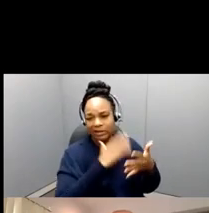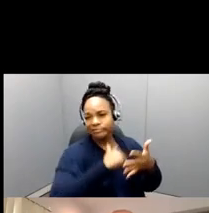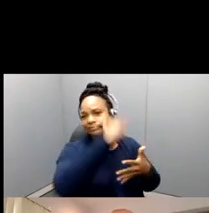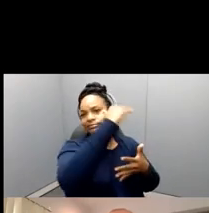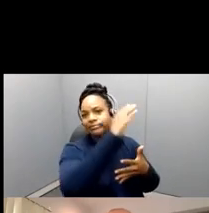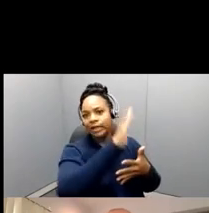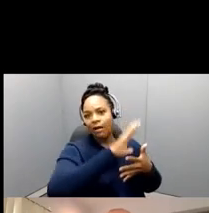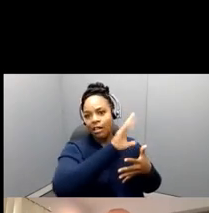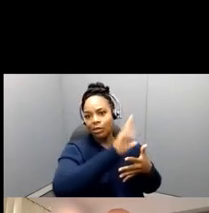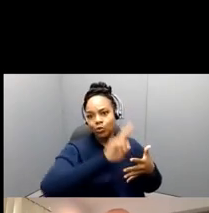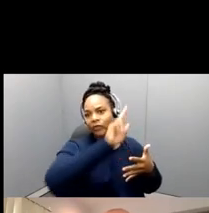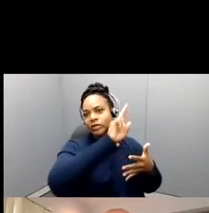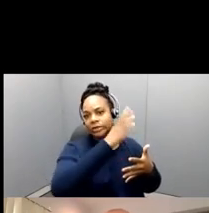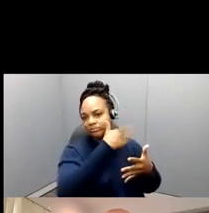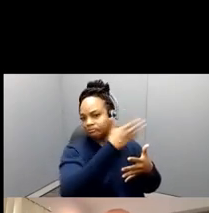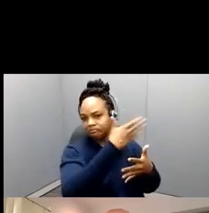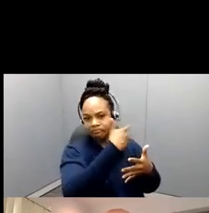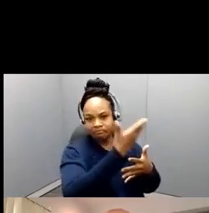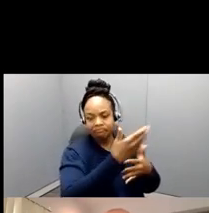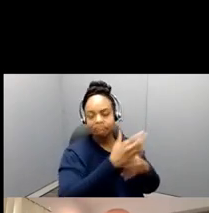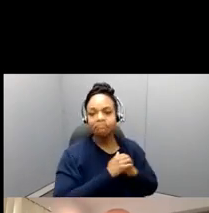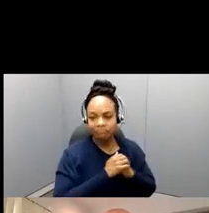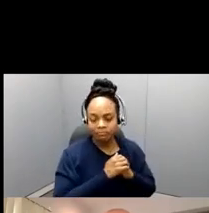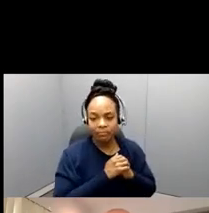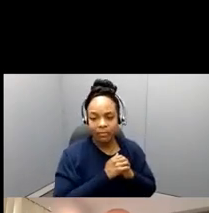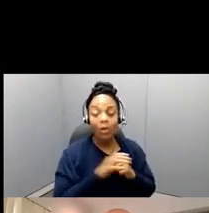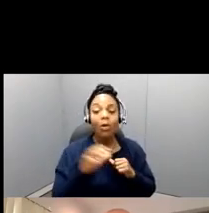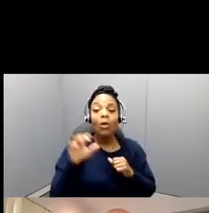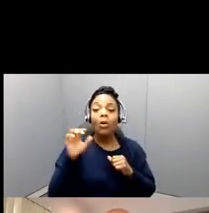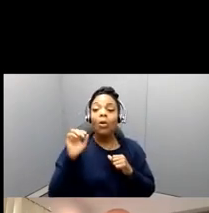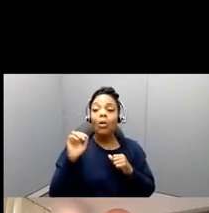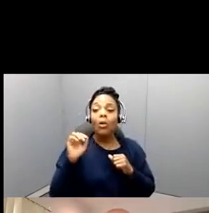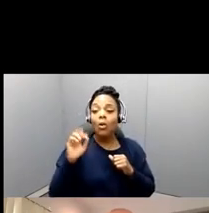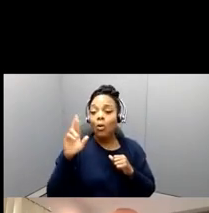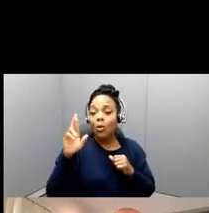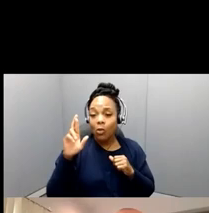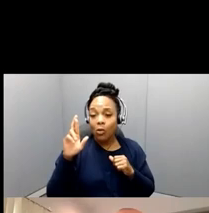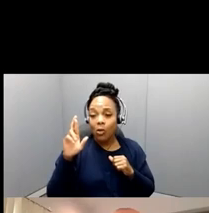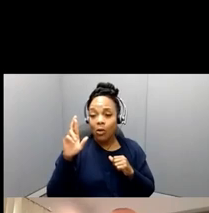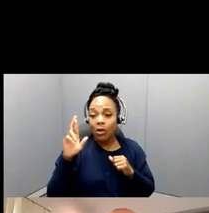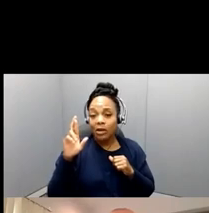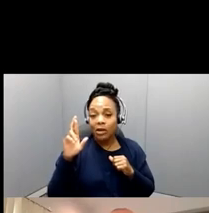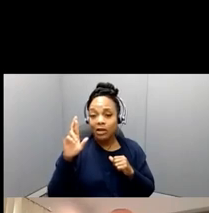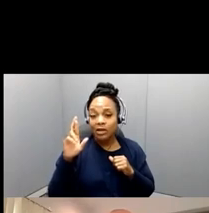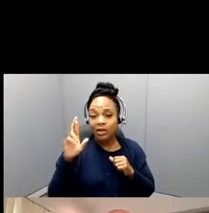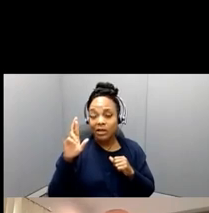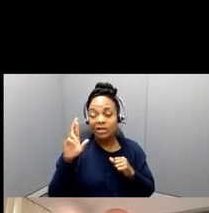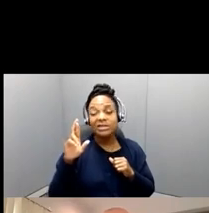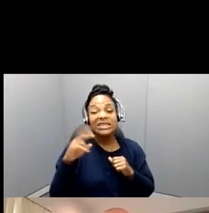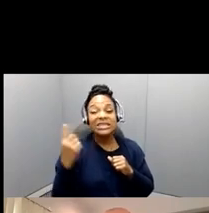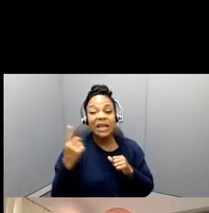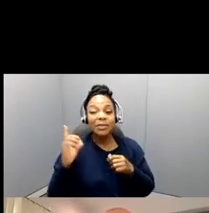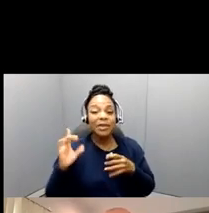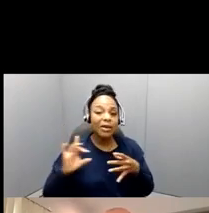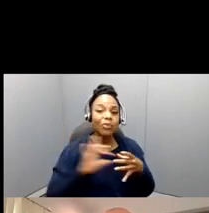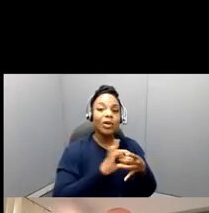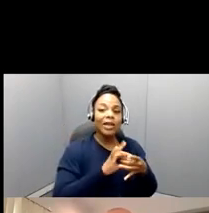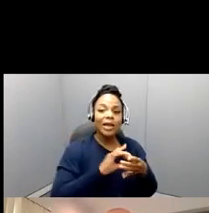stake in, or a sense, or is it, is something that's individual about, about students, about their, about their learning,